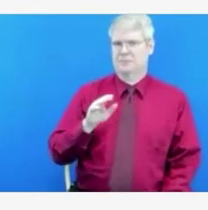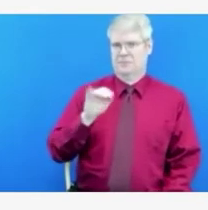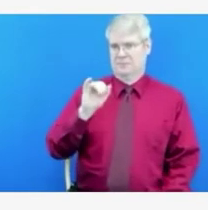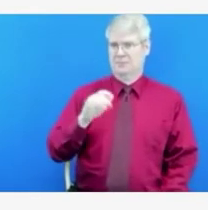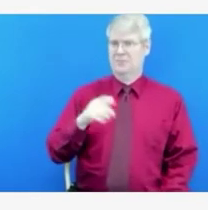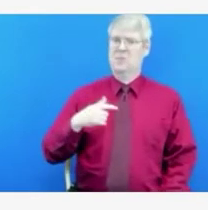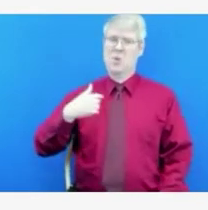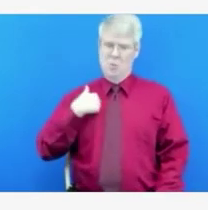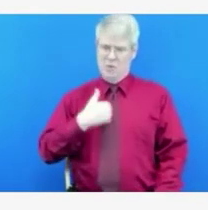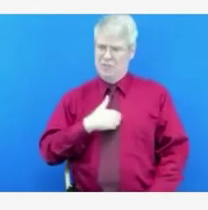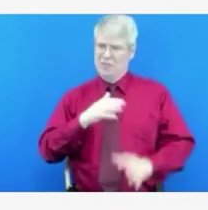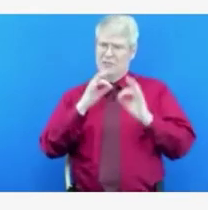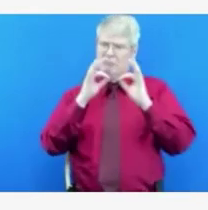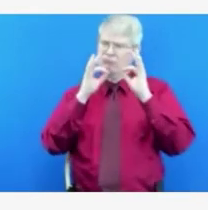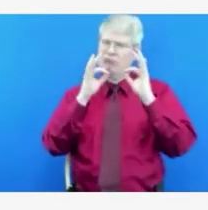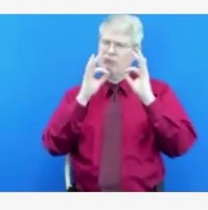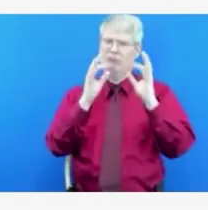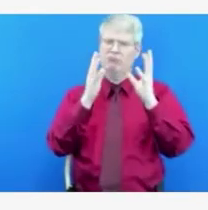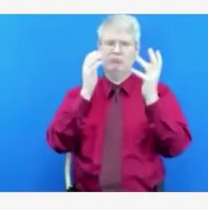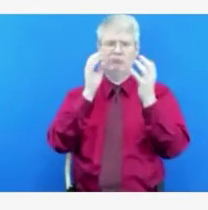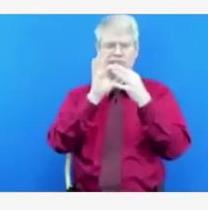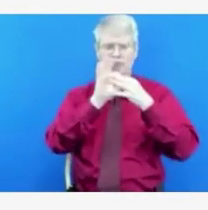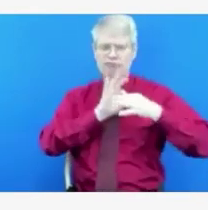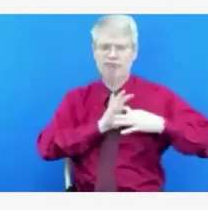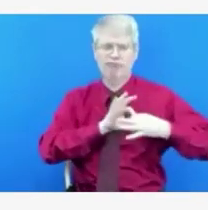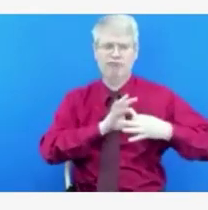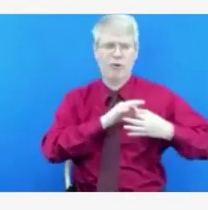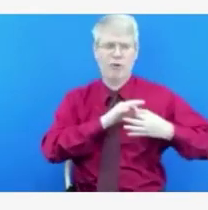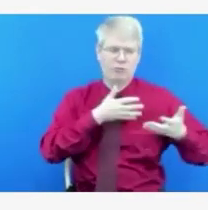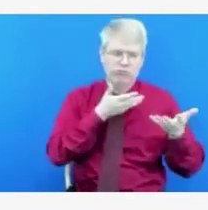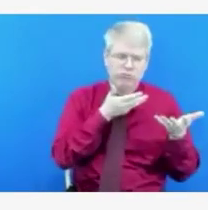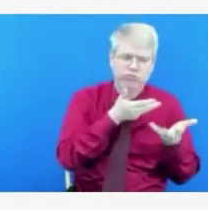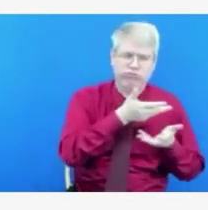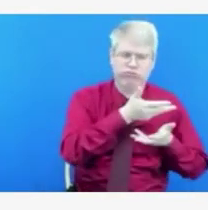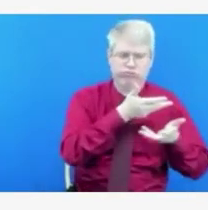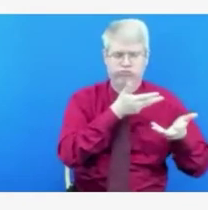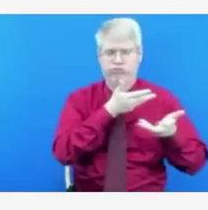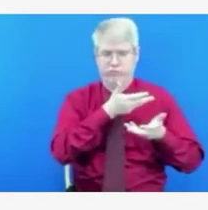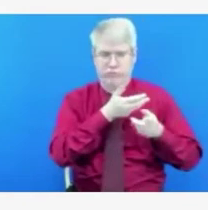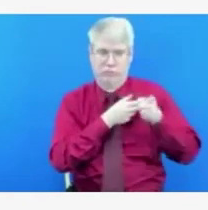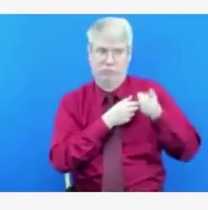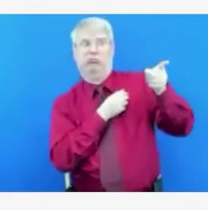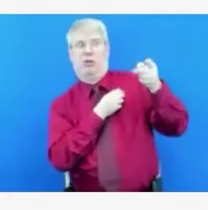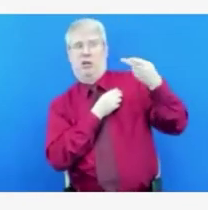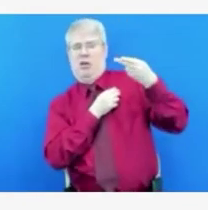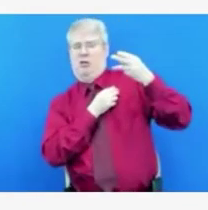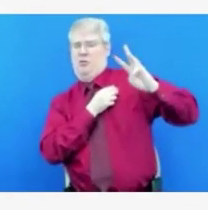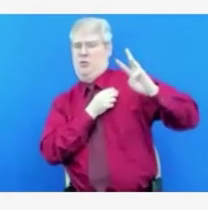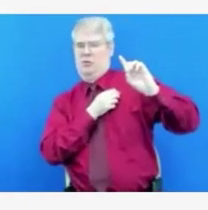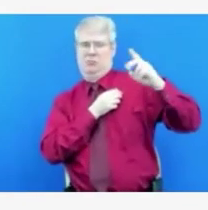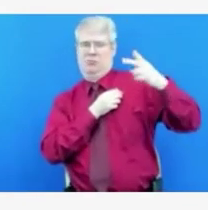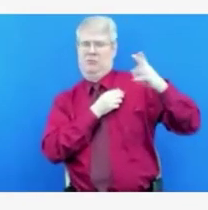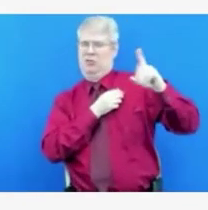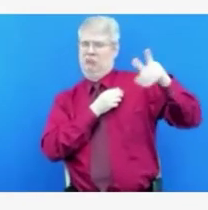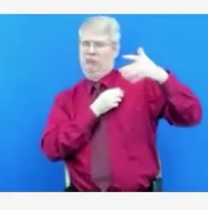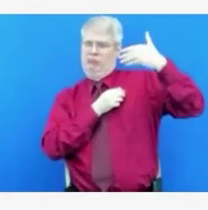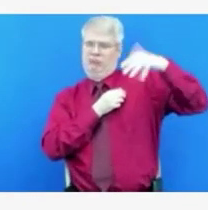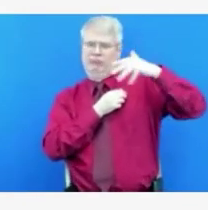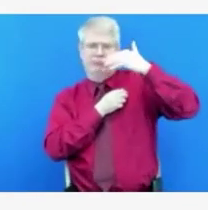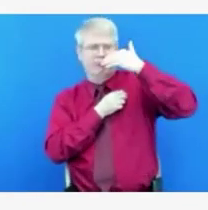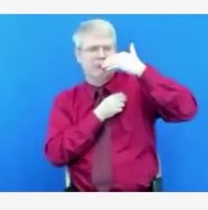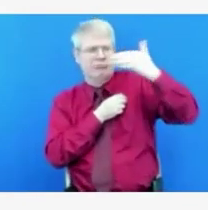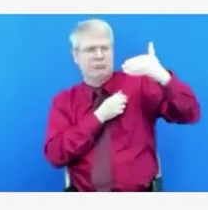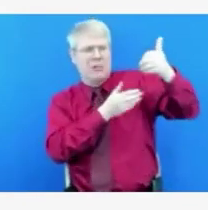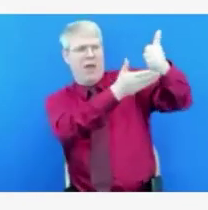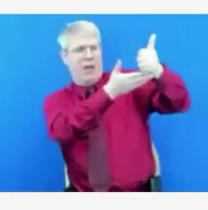IDHW, the Office of Emergency Management, all the health systems and providers that are involved. So we're fully